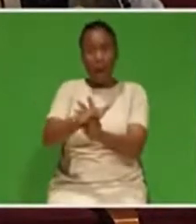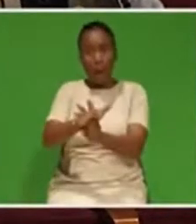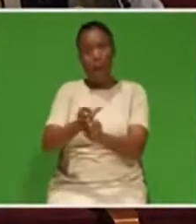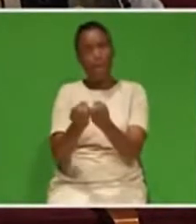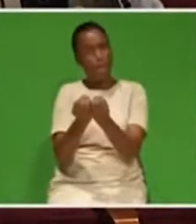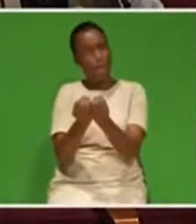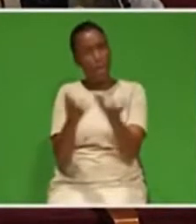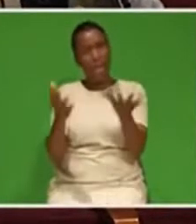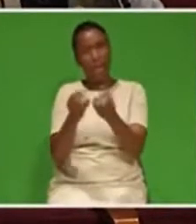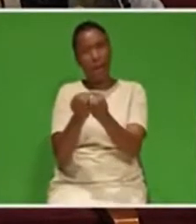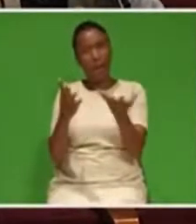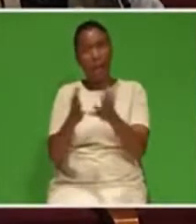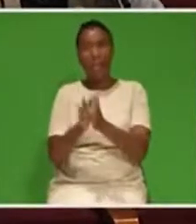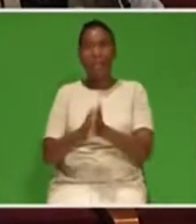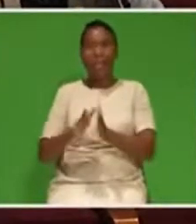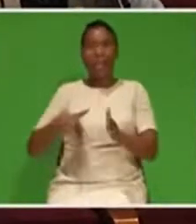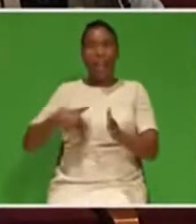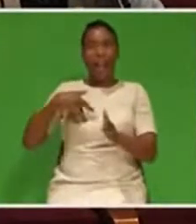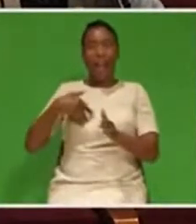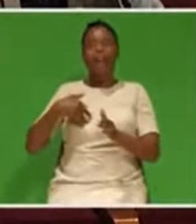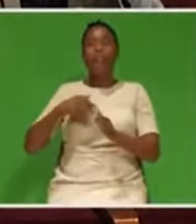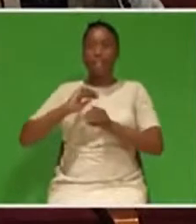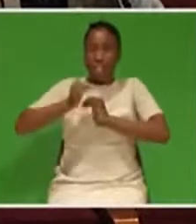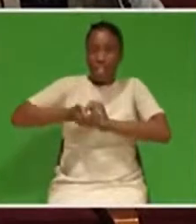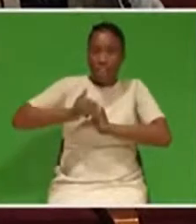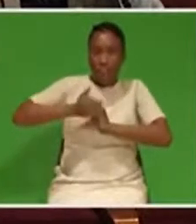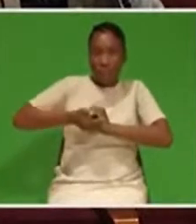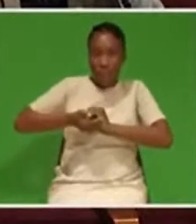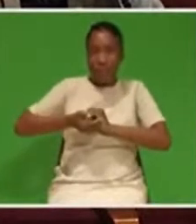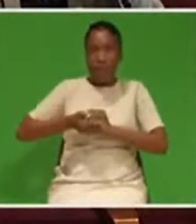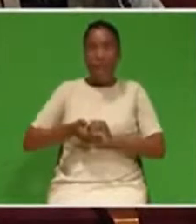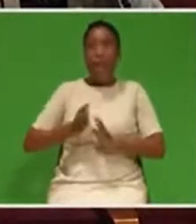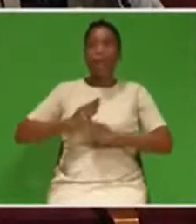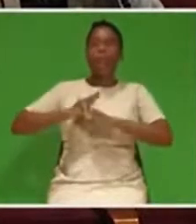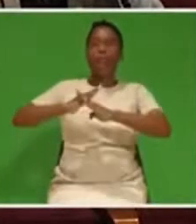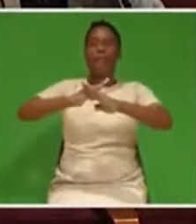lives and prevent even greater hardships.